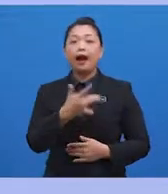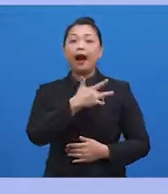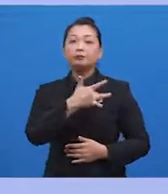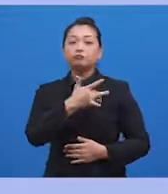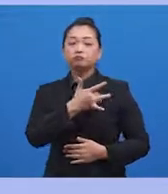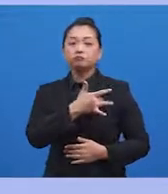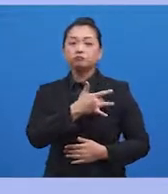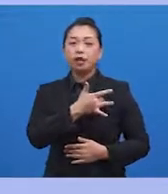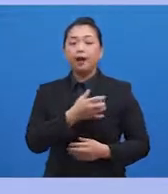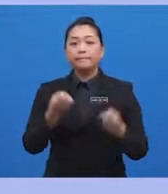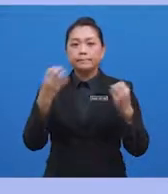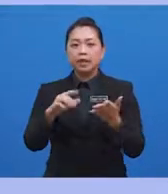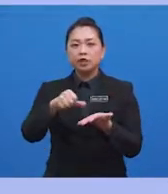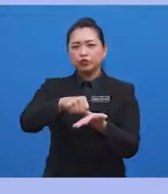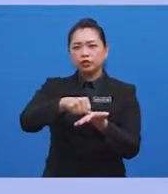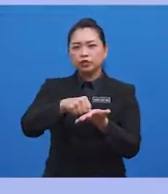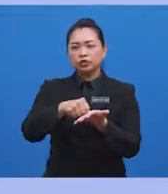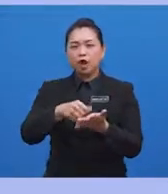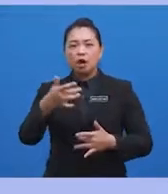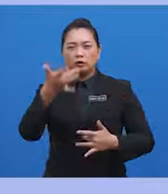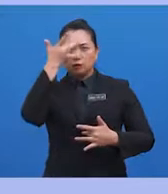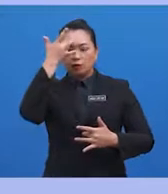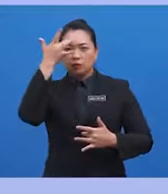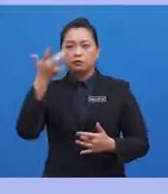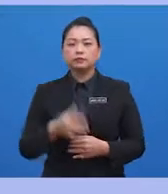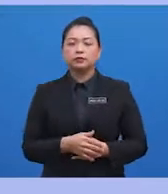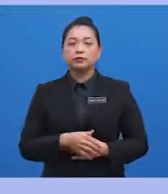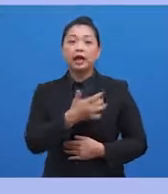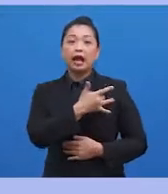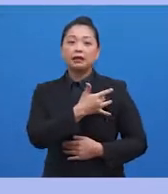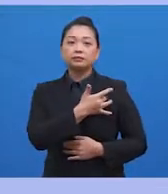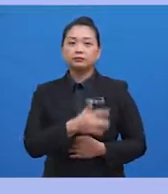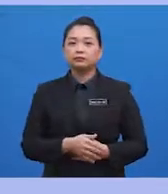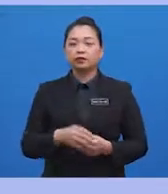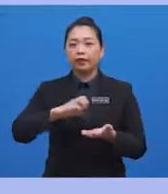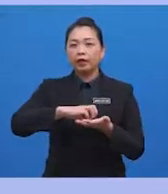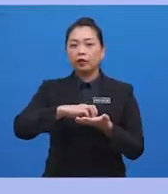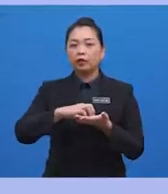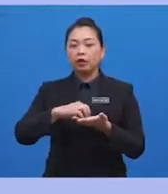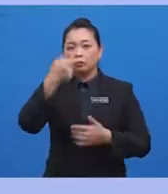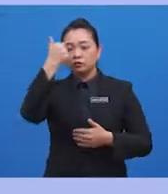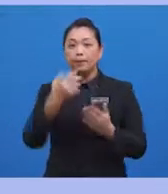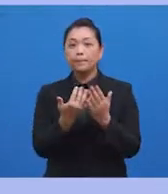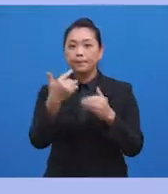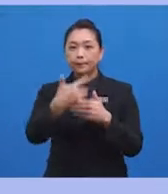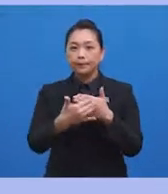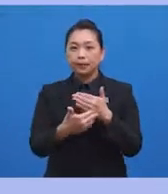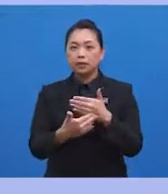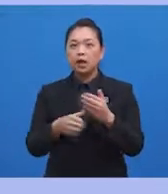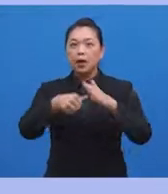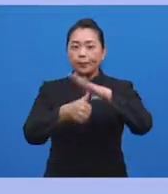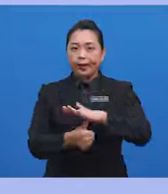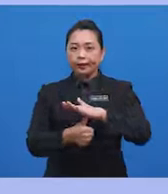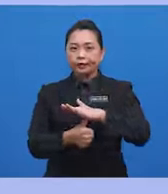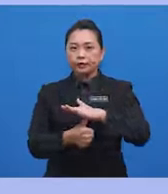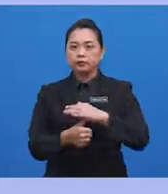the potential to cause cardiovascular issues, which can range from increased heart rate and blood pressure to aberrant cardiac